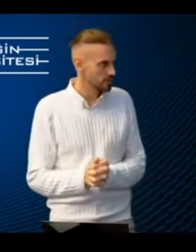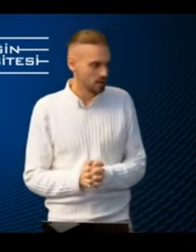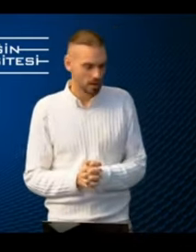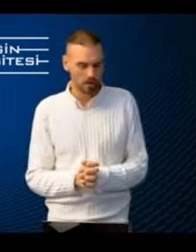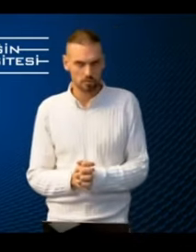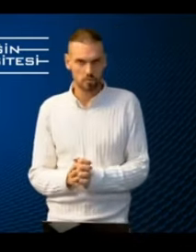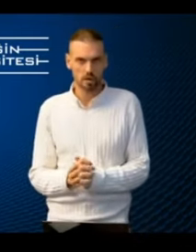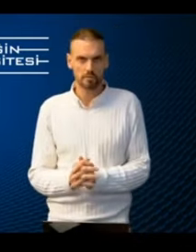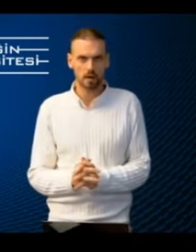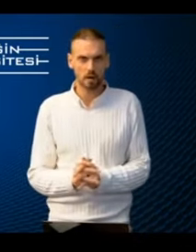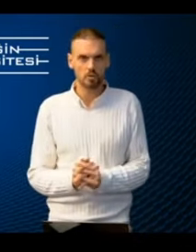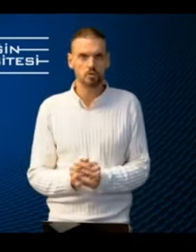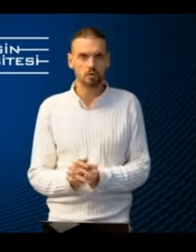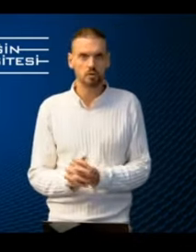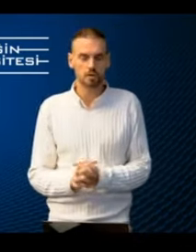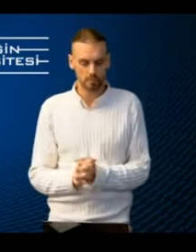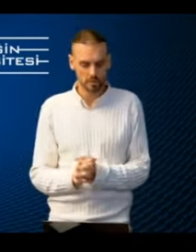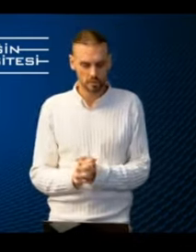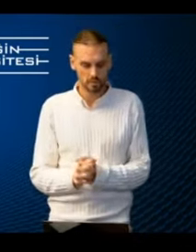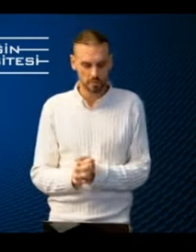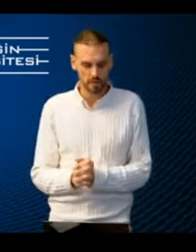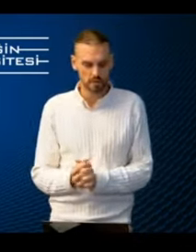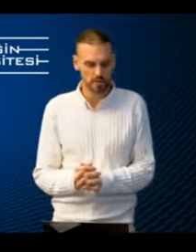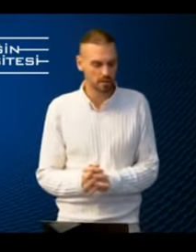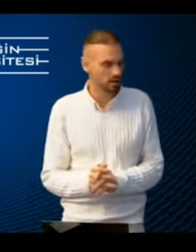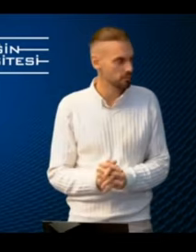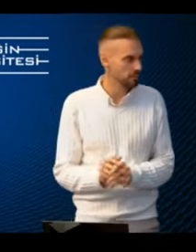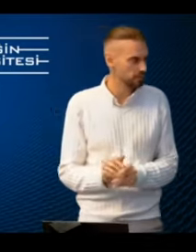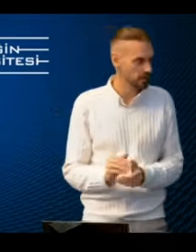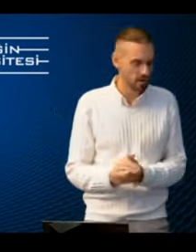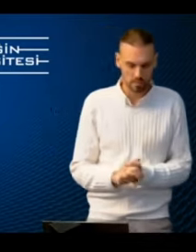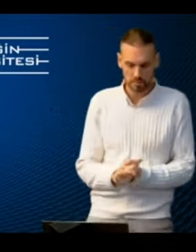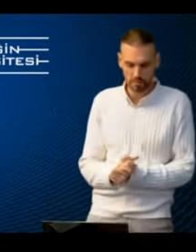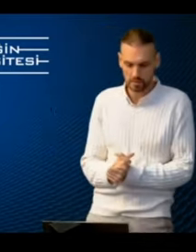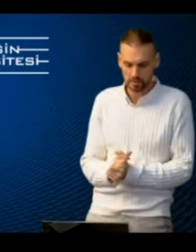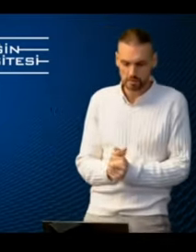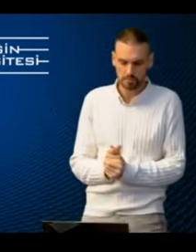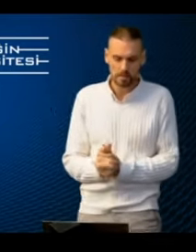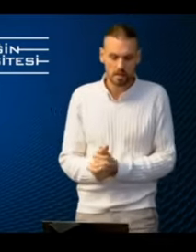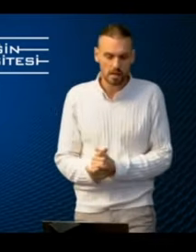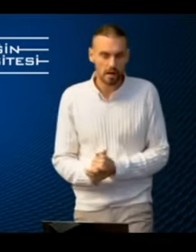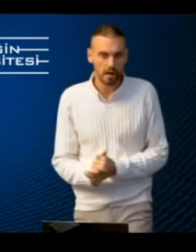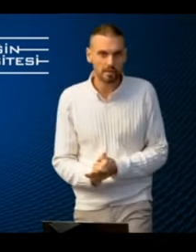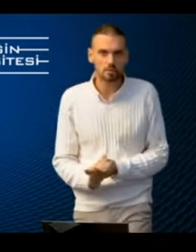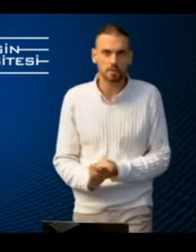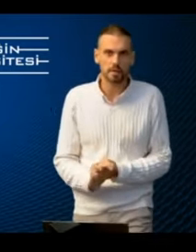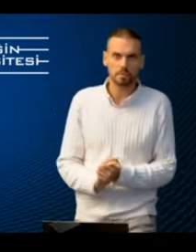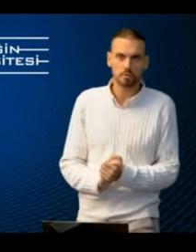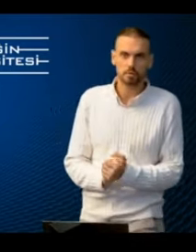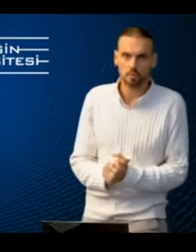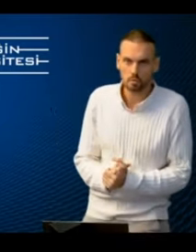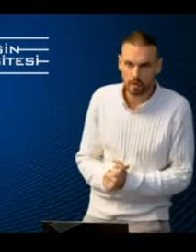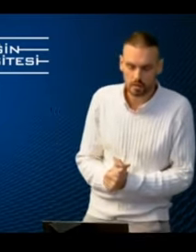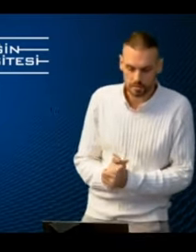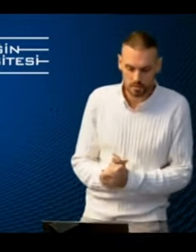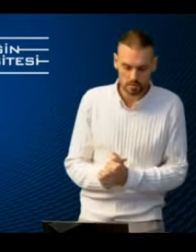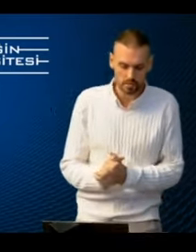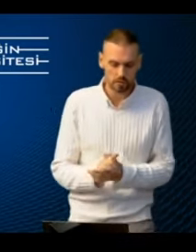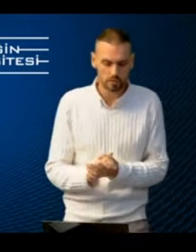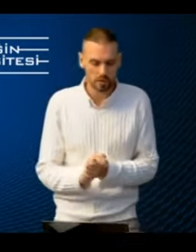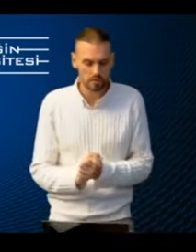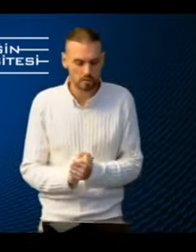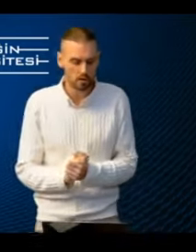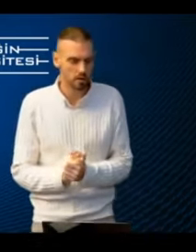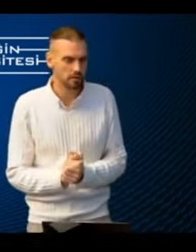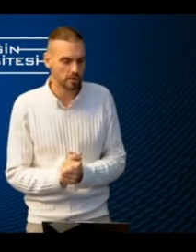say, and to have a good knowledge how these best practices can be implemented. And they would be able to assess,